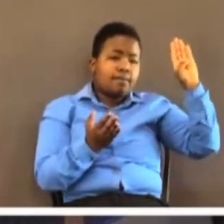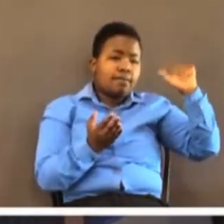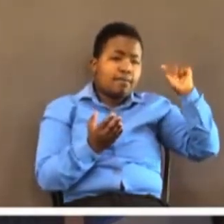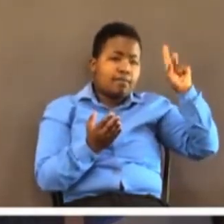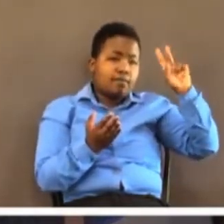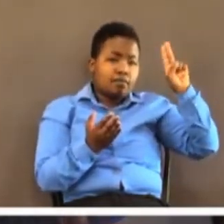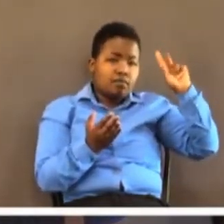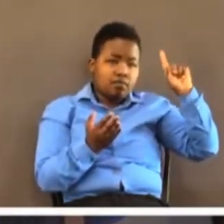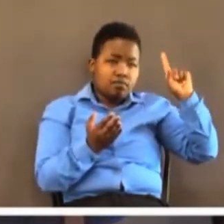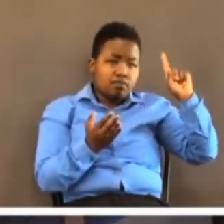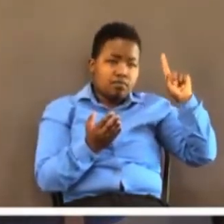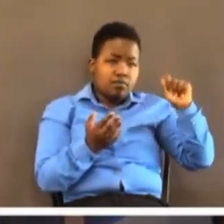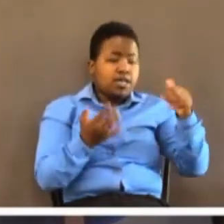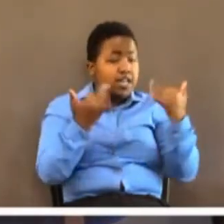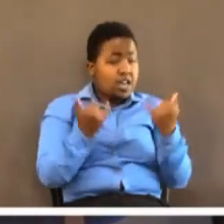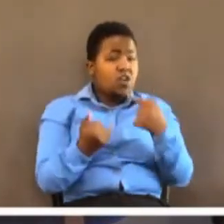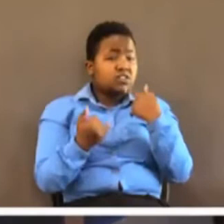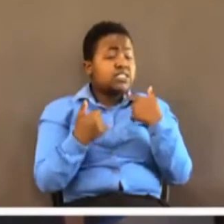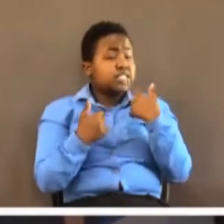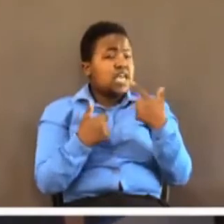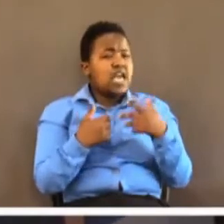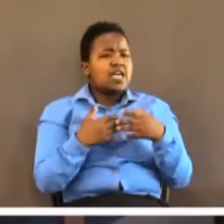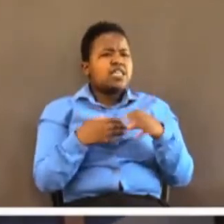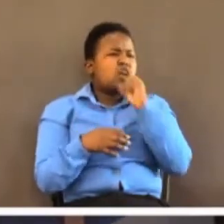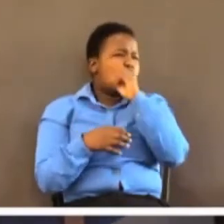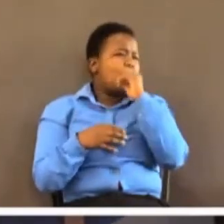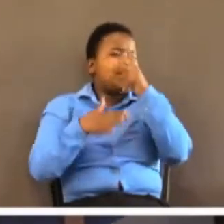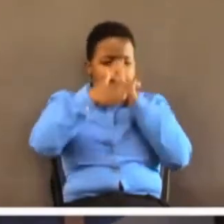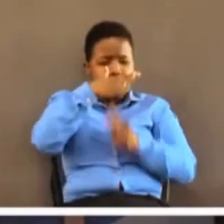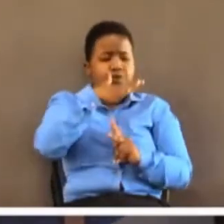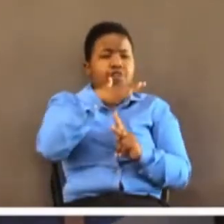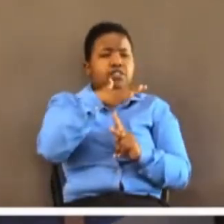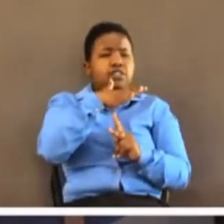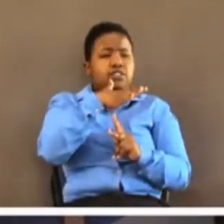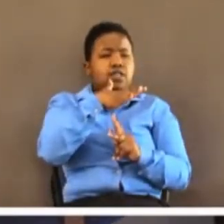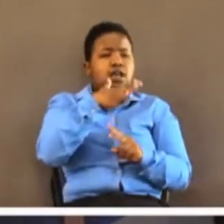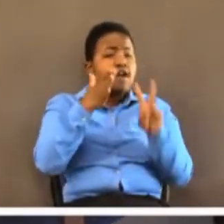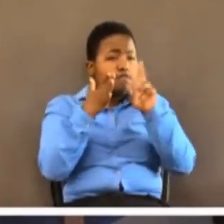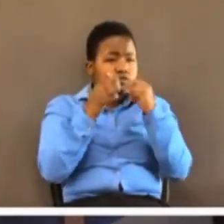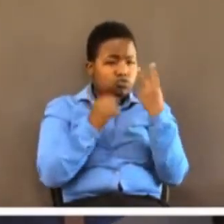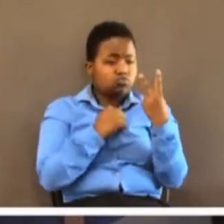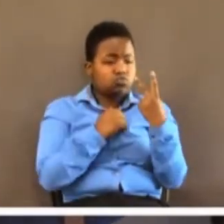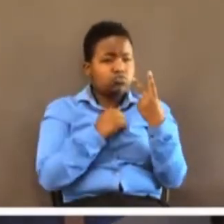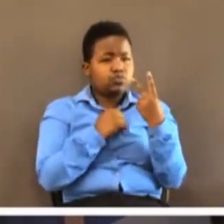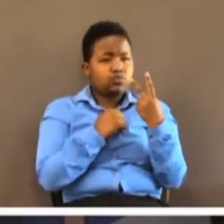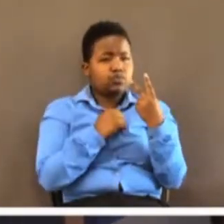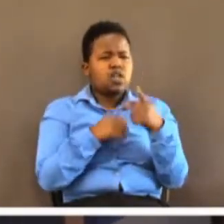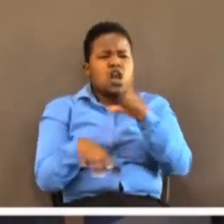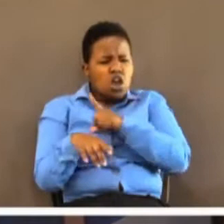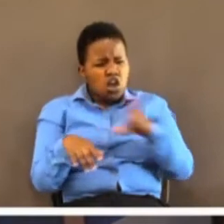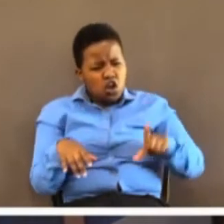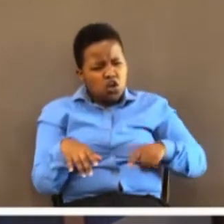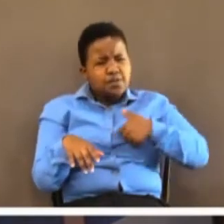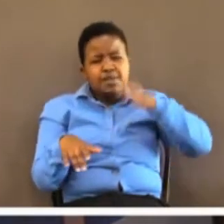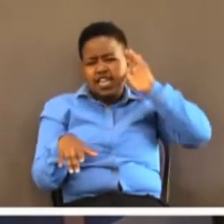a good book. He's got the complaining prophet. Now, Habakkuk says in verse 2, Lord, I have heard your fame.